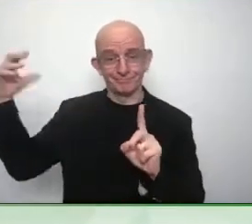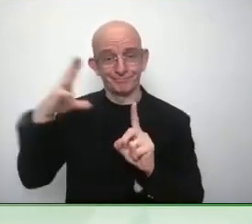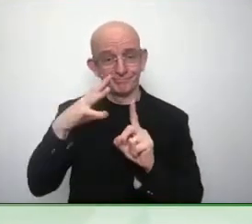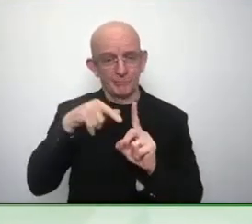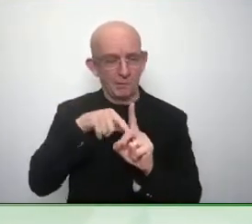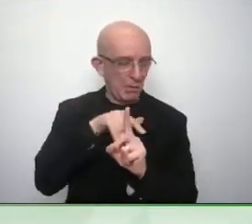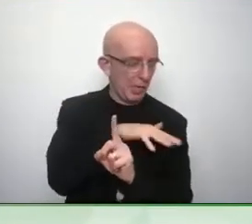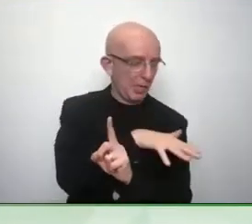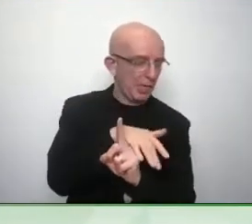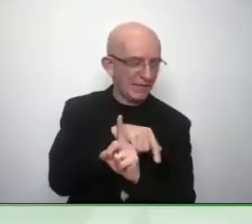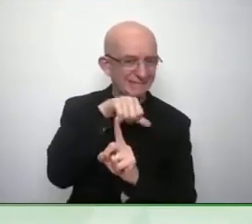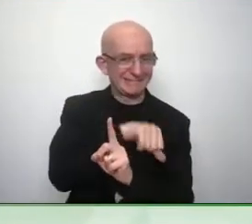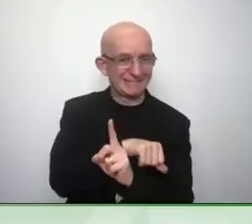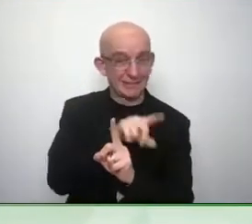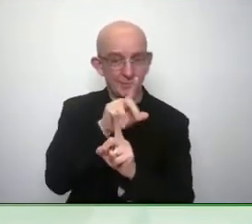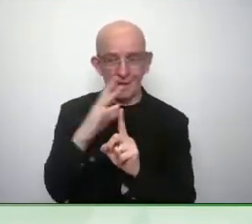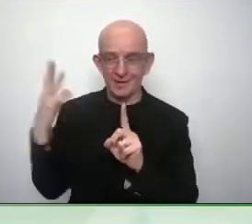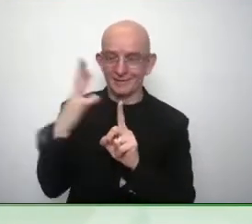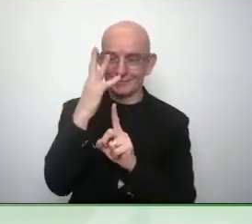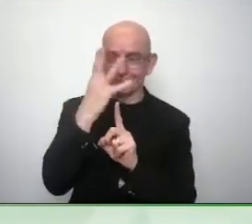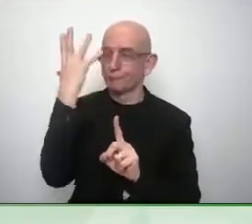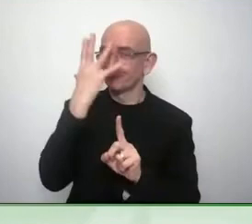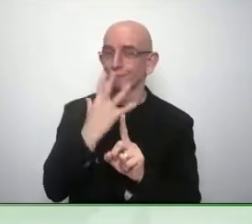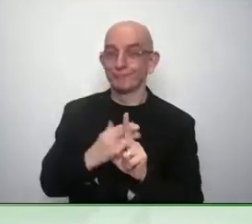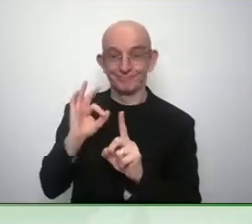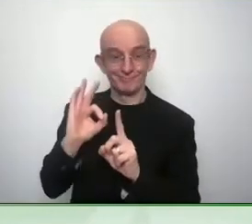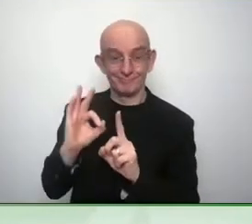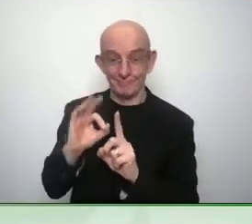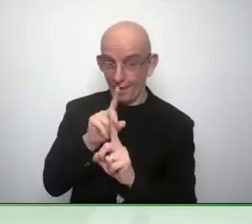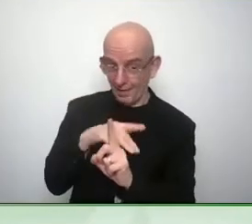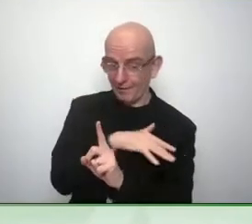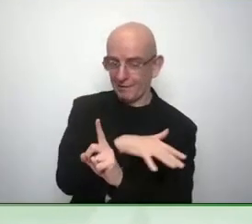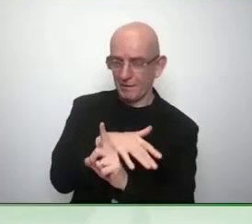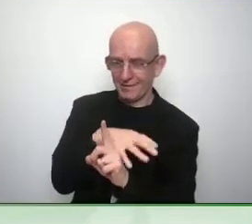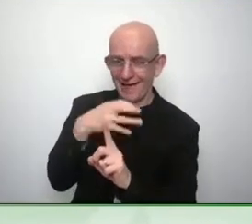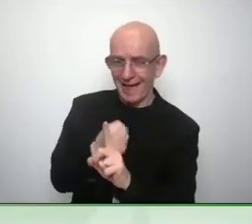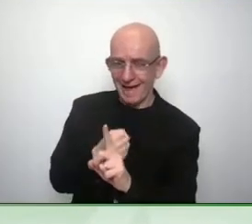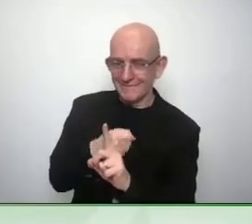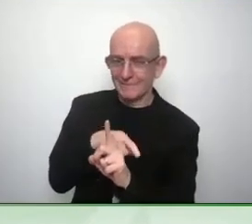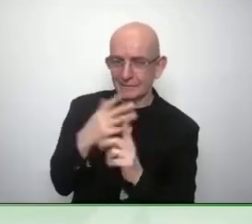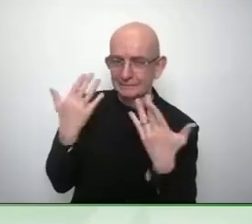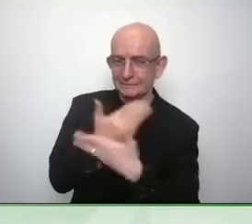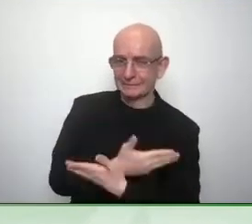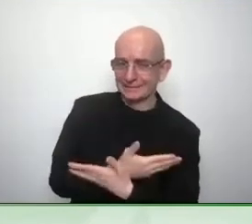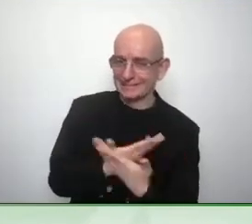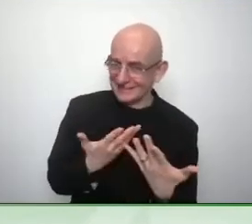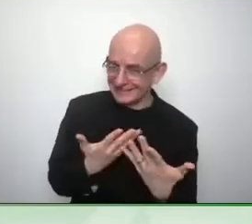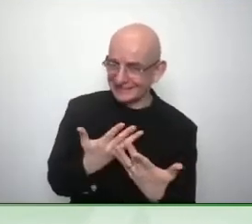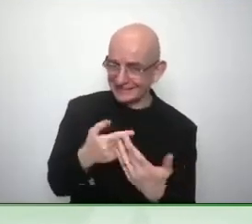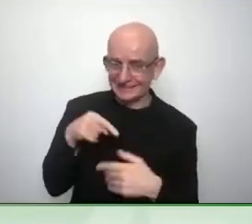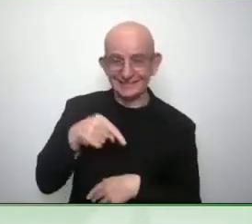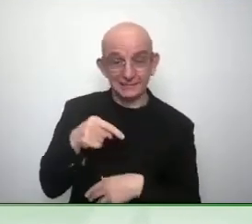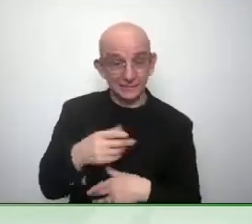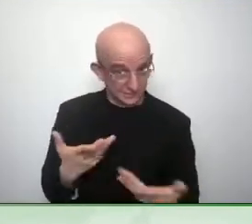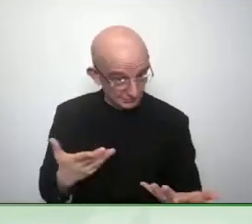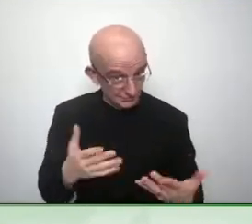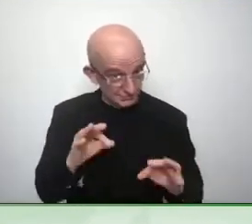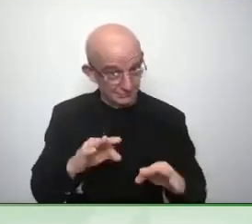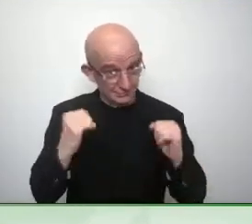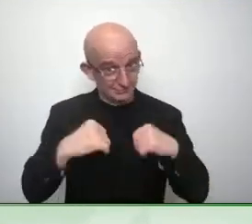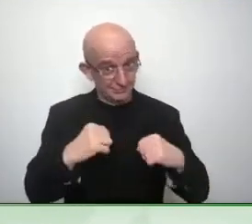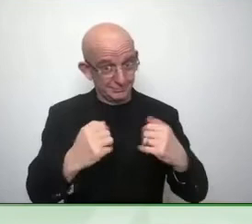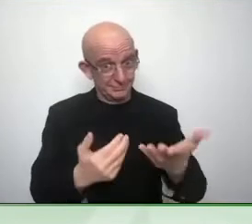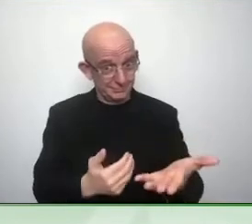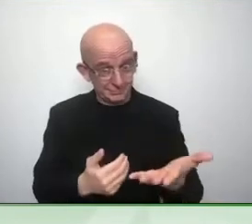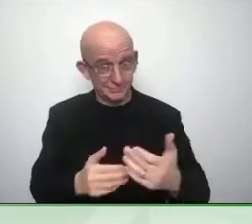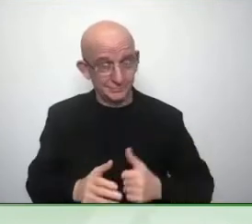inclusive in our social media whether we're young old purple whatever go for it well I think we need to be